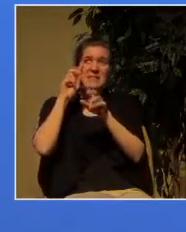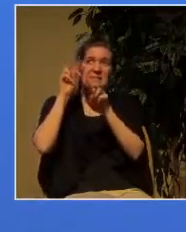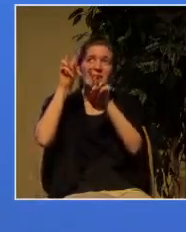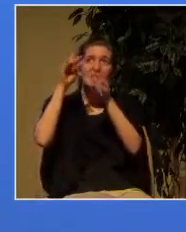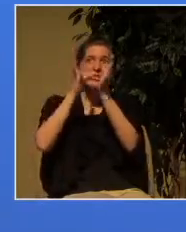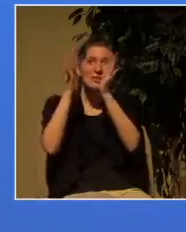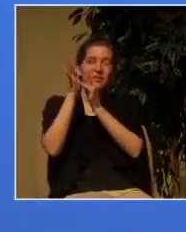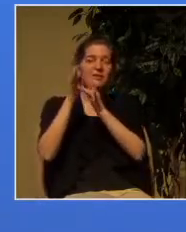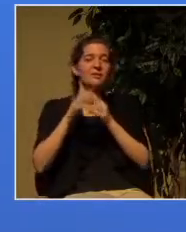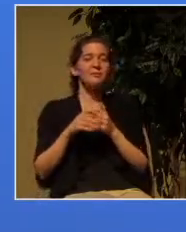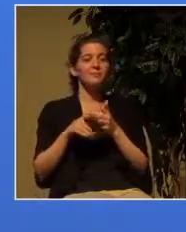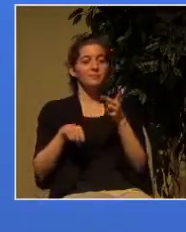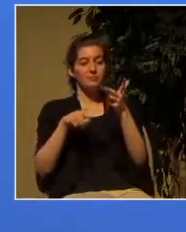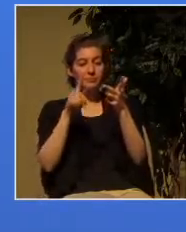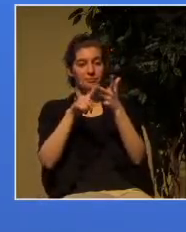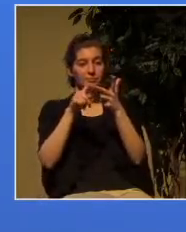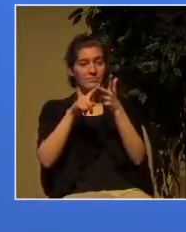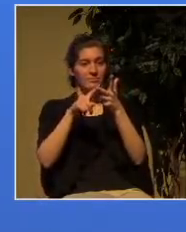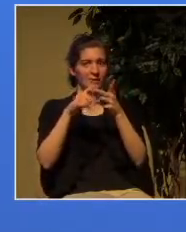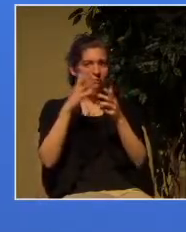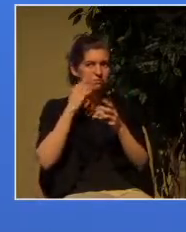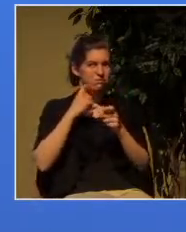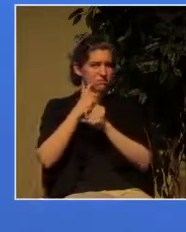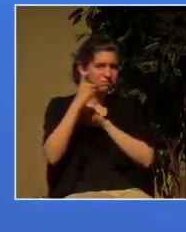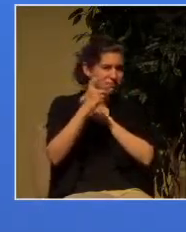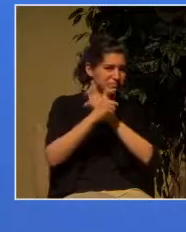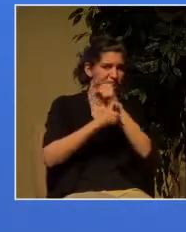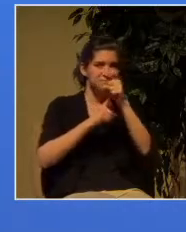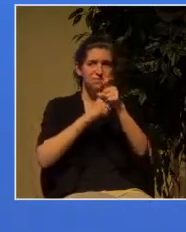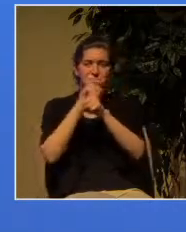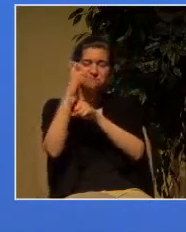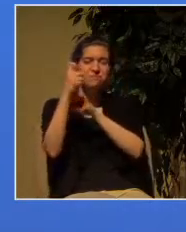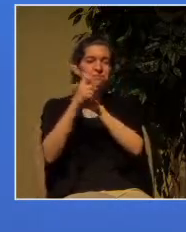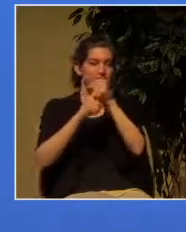to do with Jesus so here's the big question